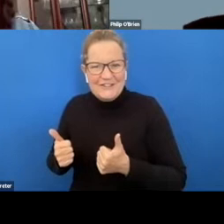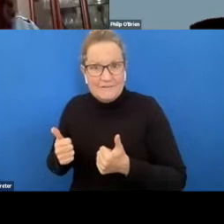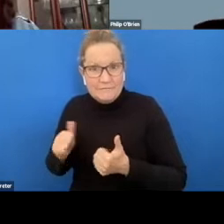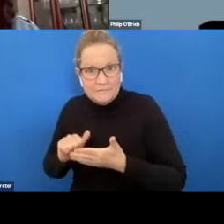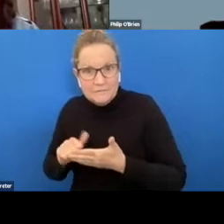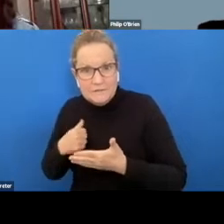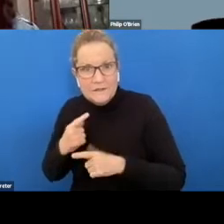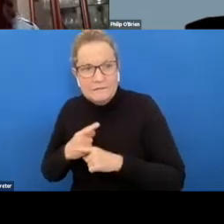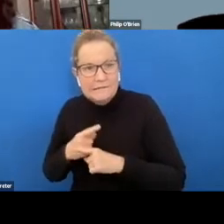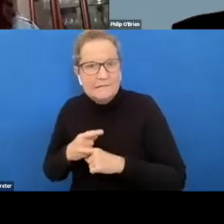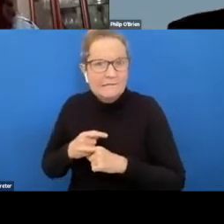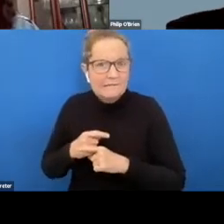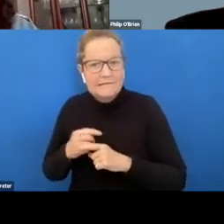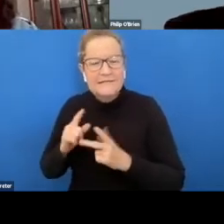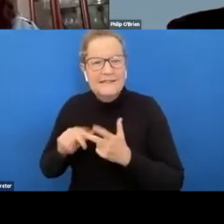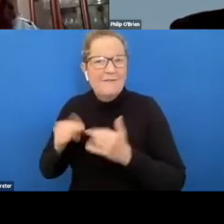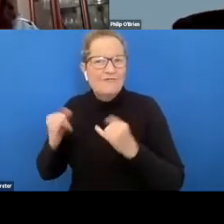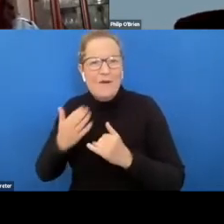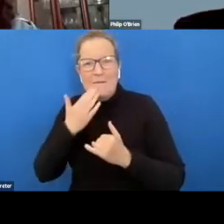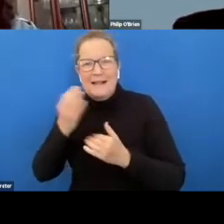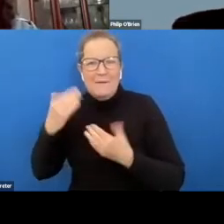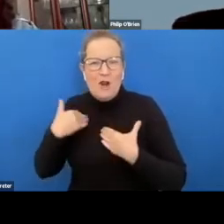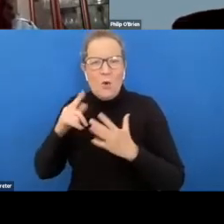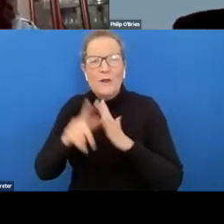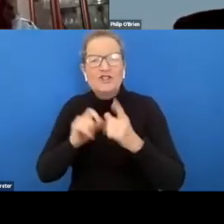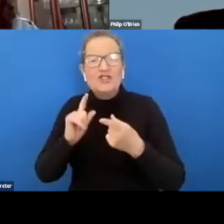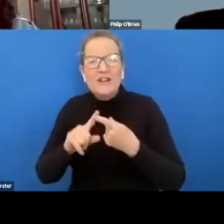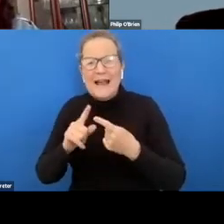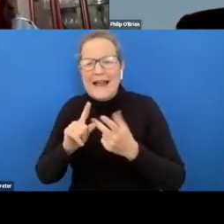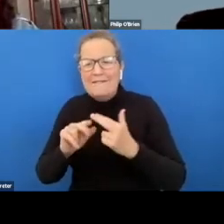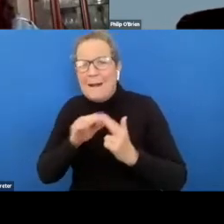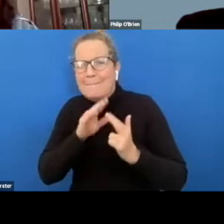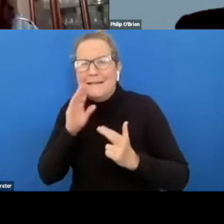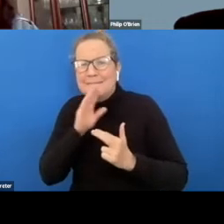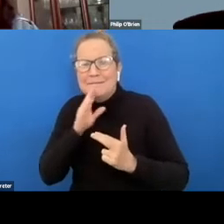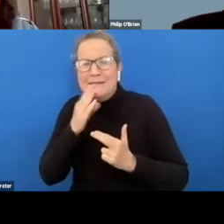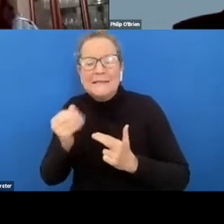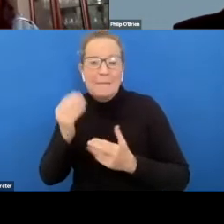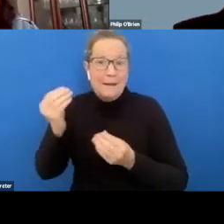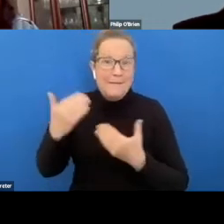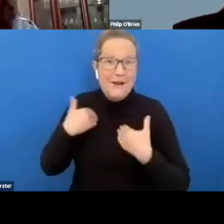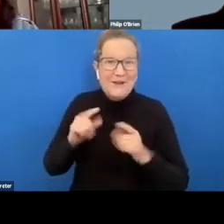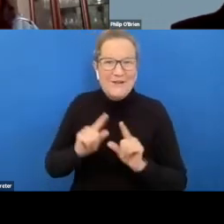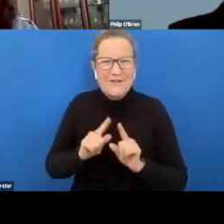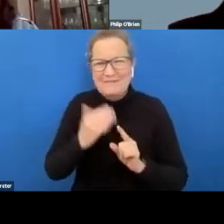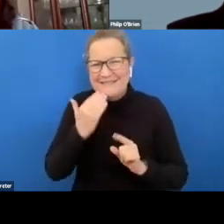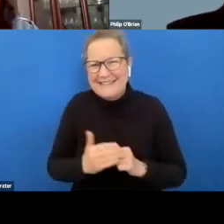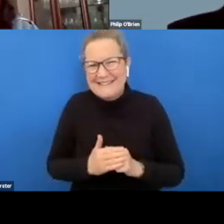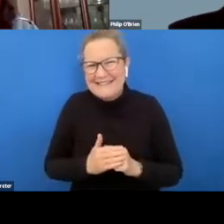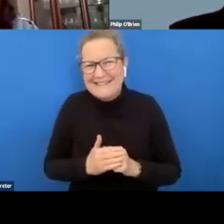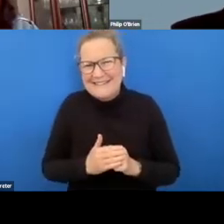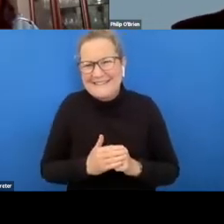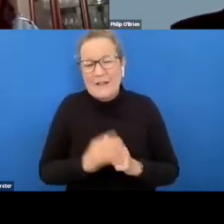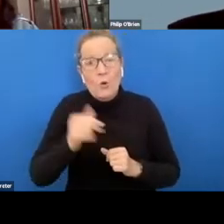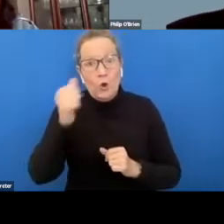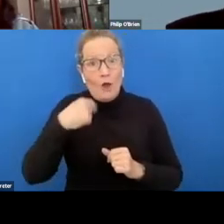and um please jade if i'm missing things um bring those to my attention um as people who know me know my